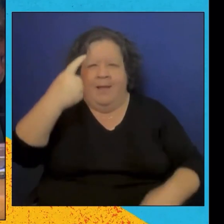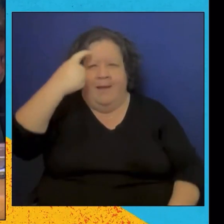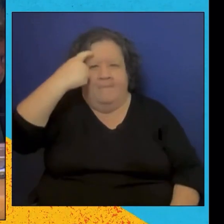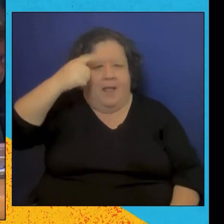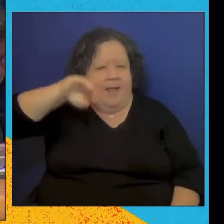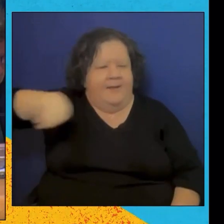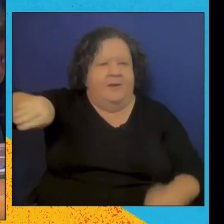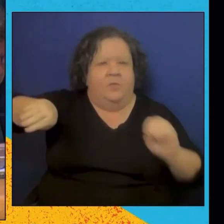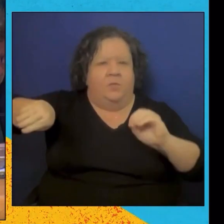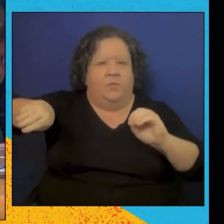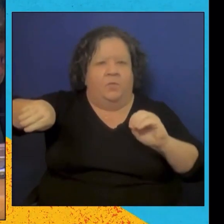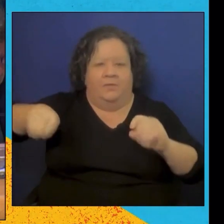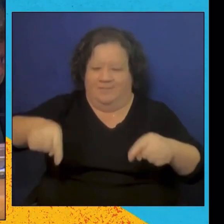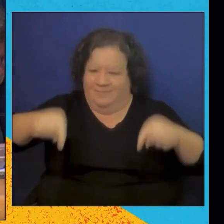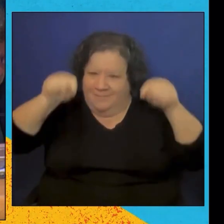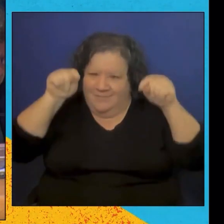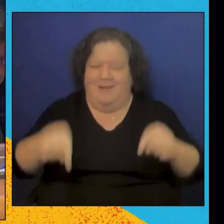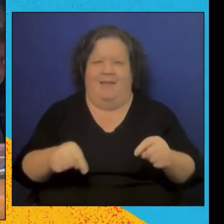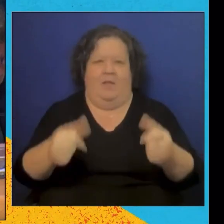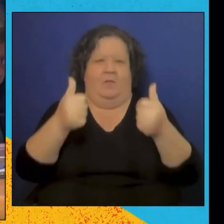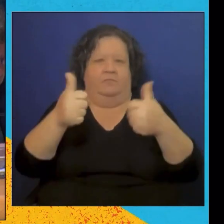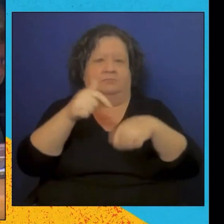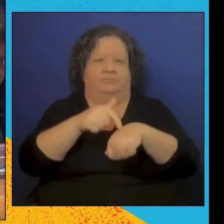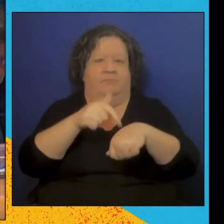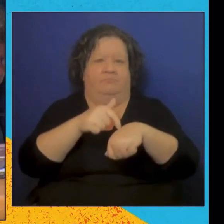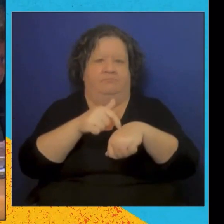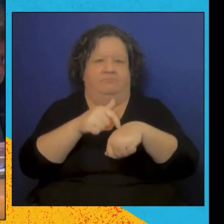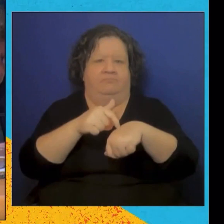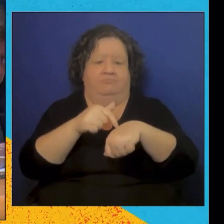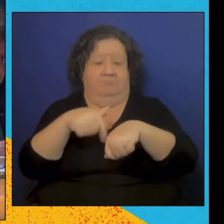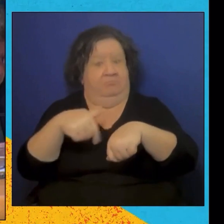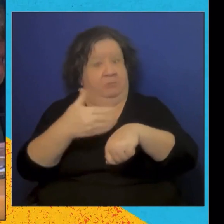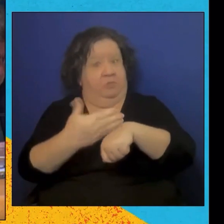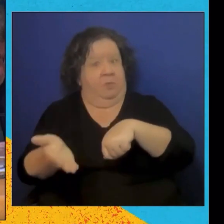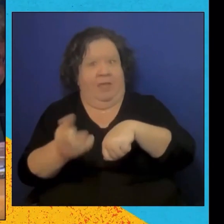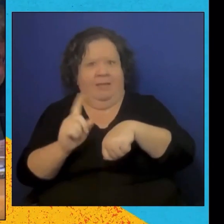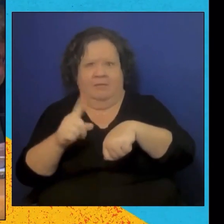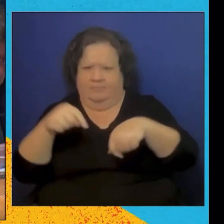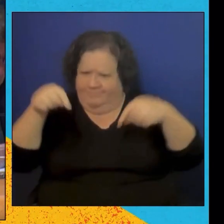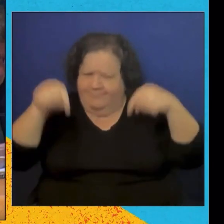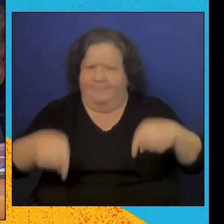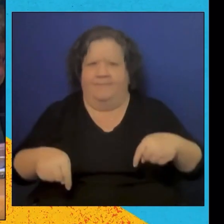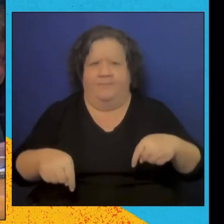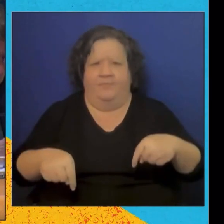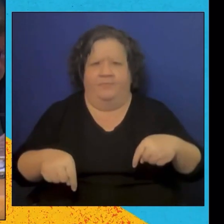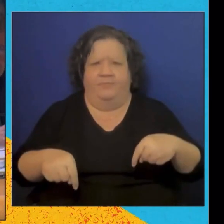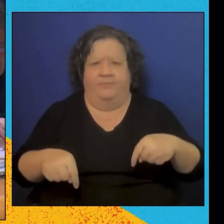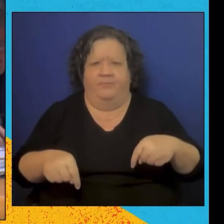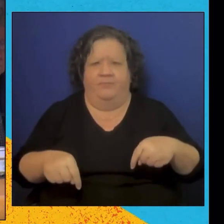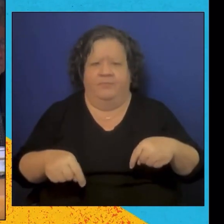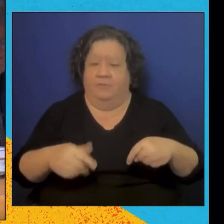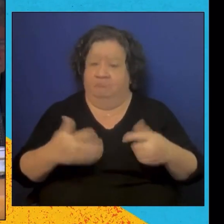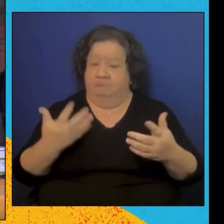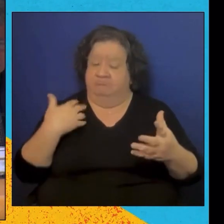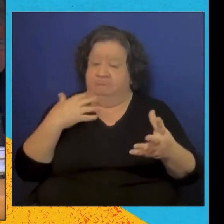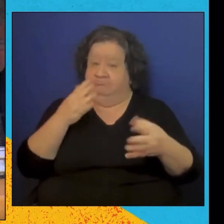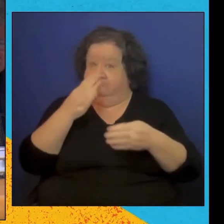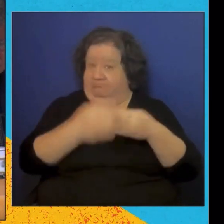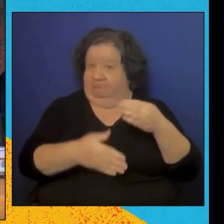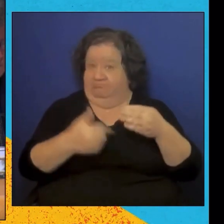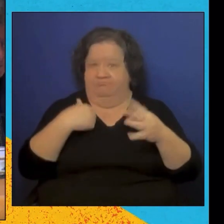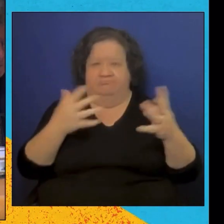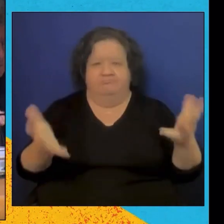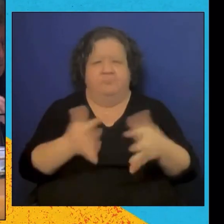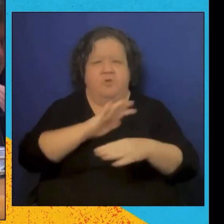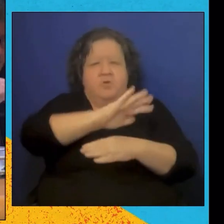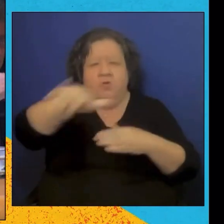Let us all work together to drive sustainable developments and create a better future for generations to come. We must